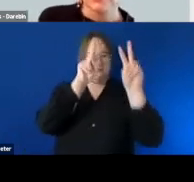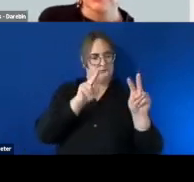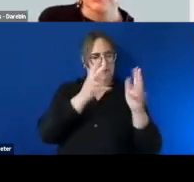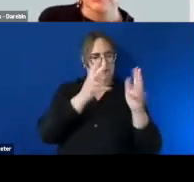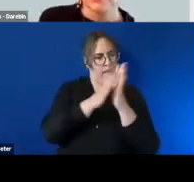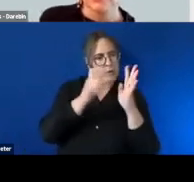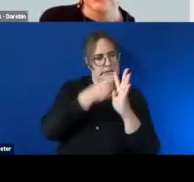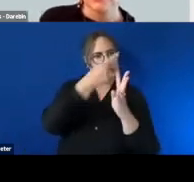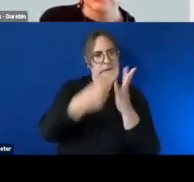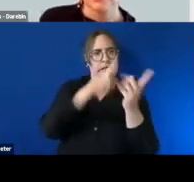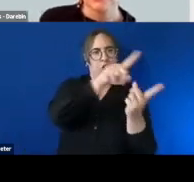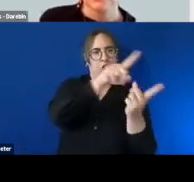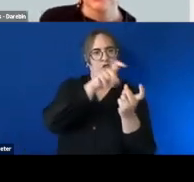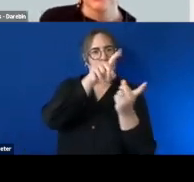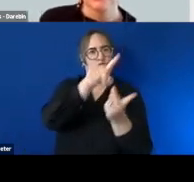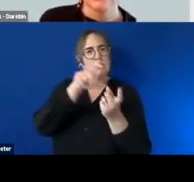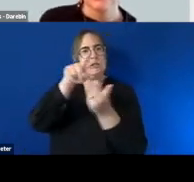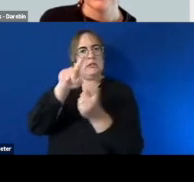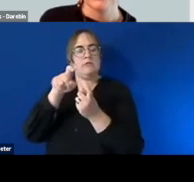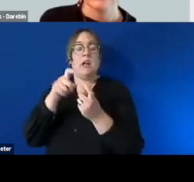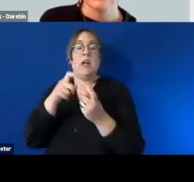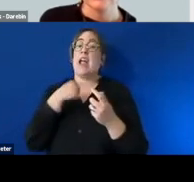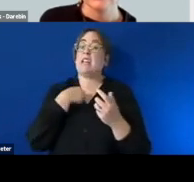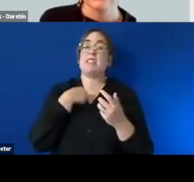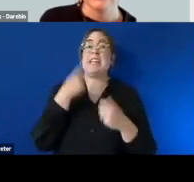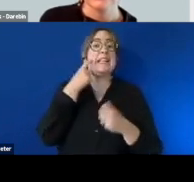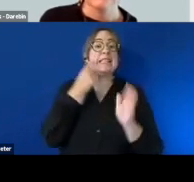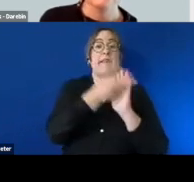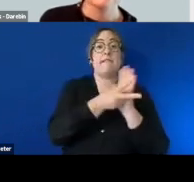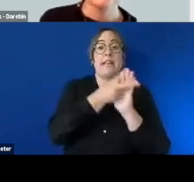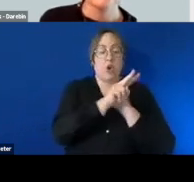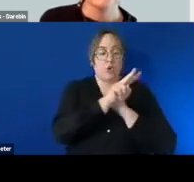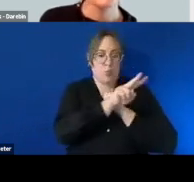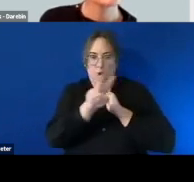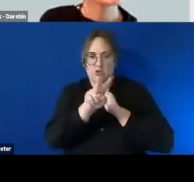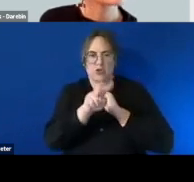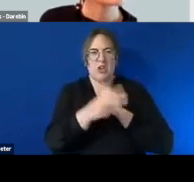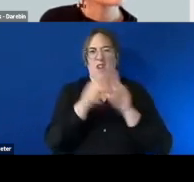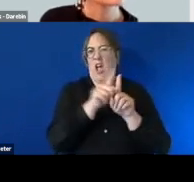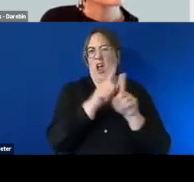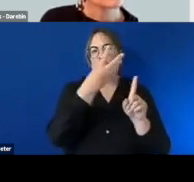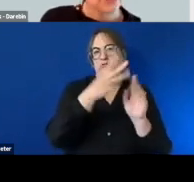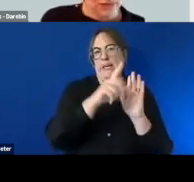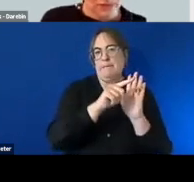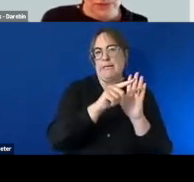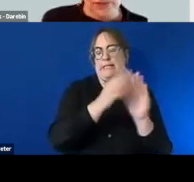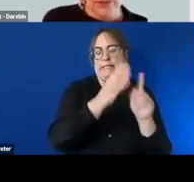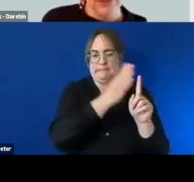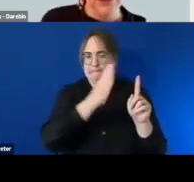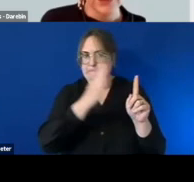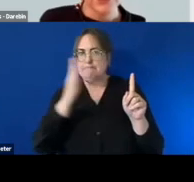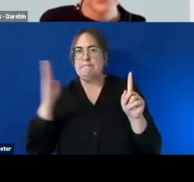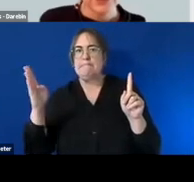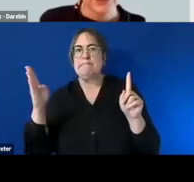made up of one to three minute videos on anything you need to know around disability uh recruitment so you could certainly utilize that